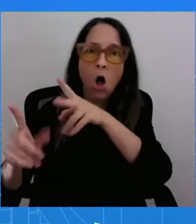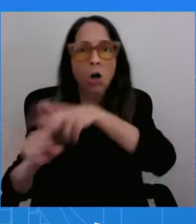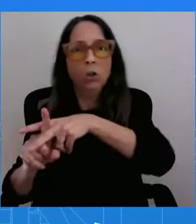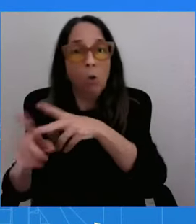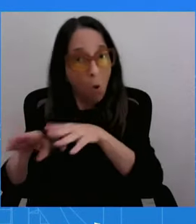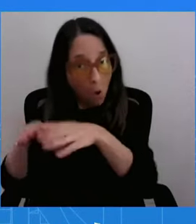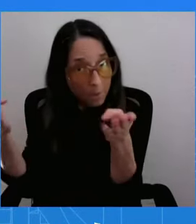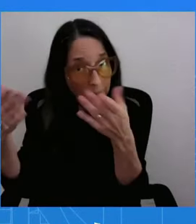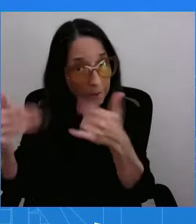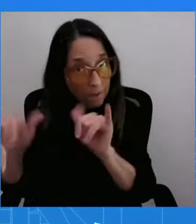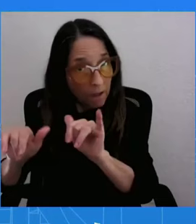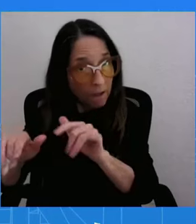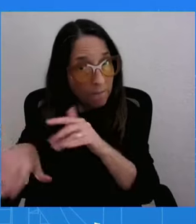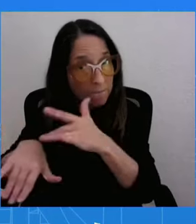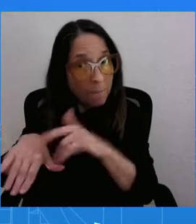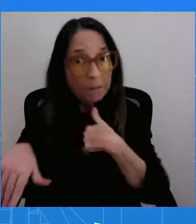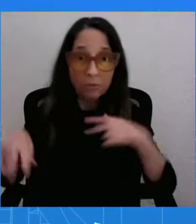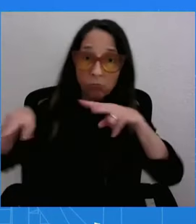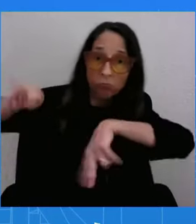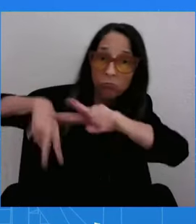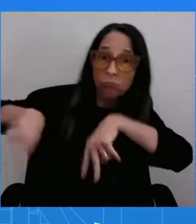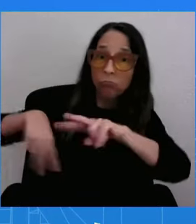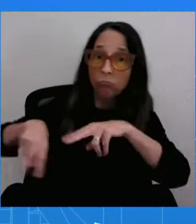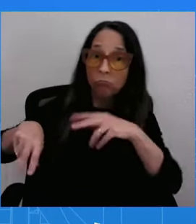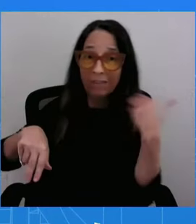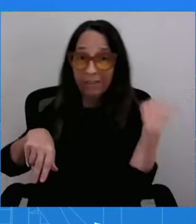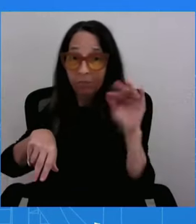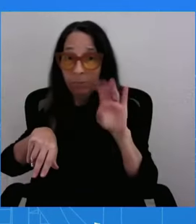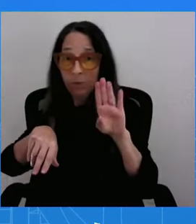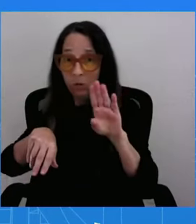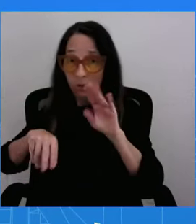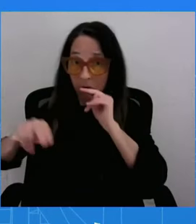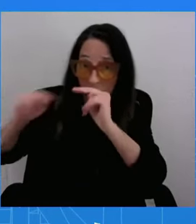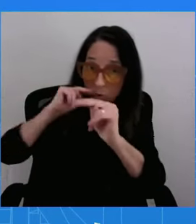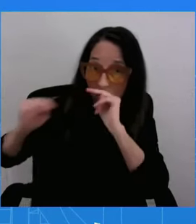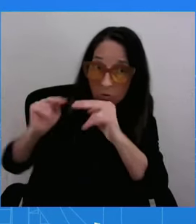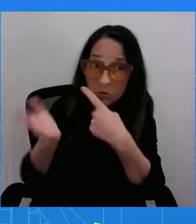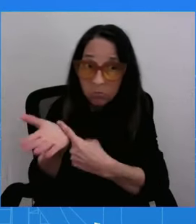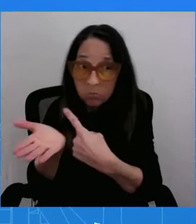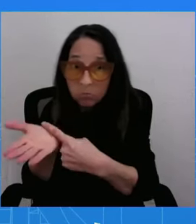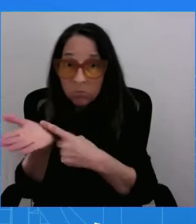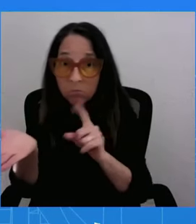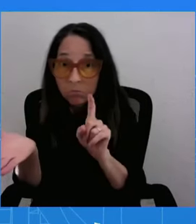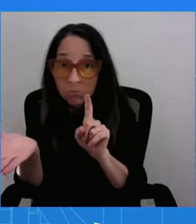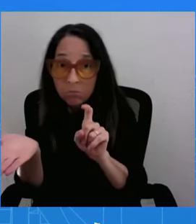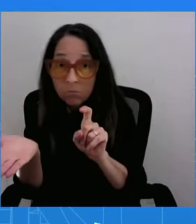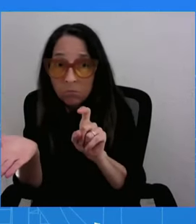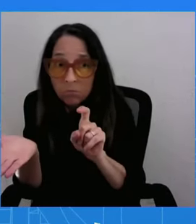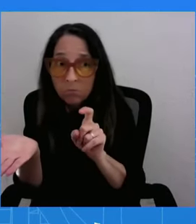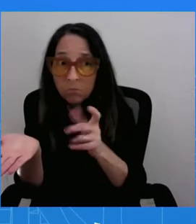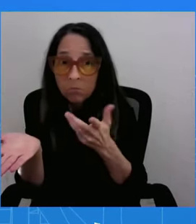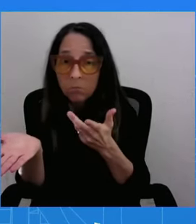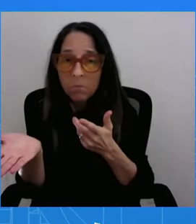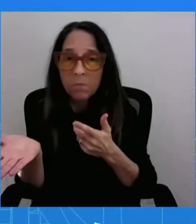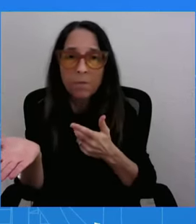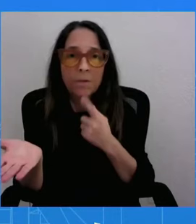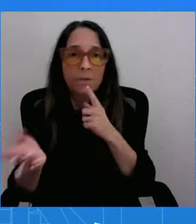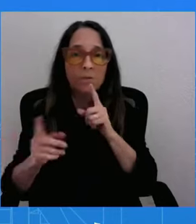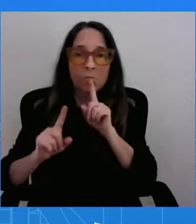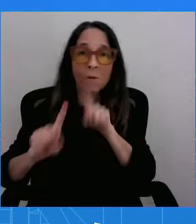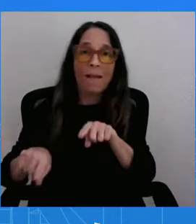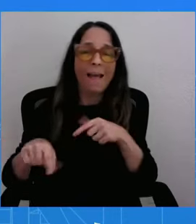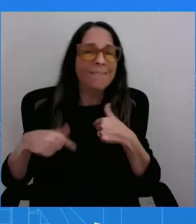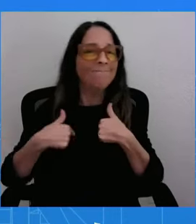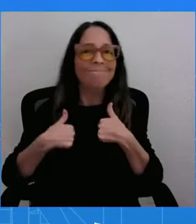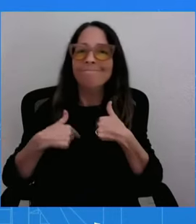rightly said, that the indictments actually date way back. So I let the Justice Department speak to the decision about unsealing it. As for an effect